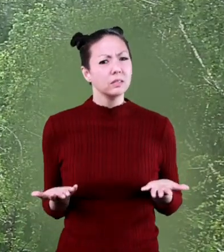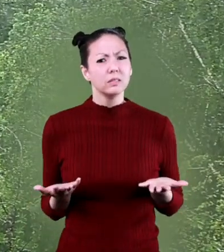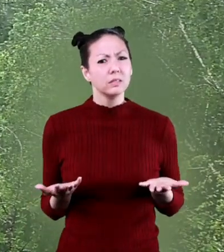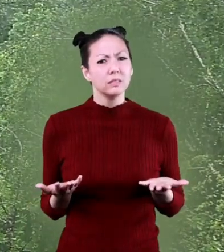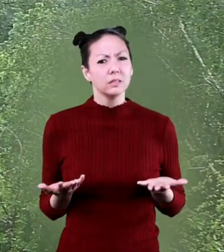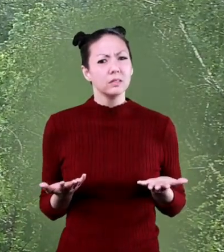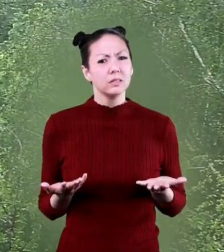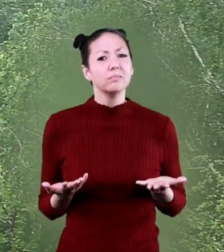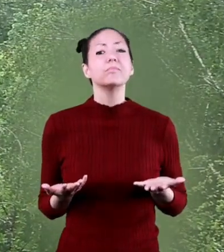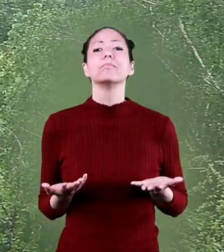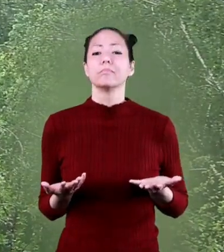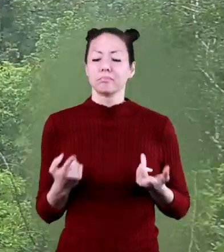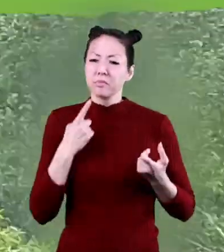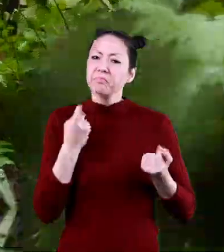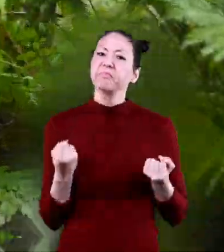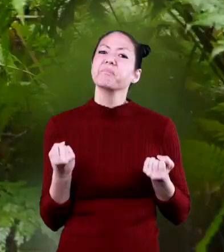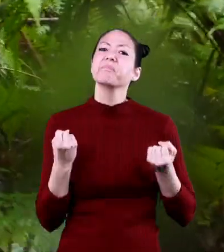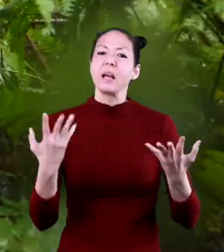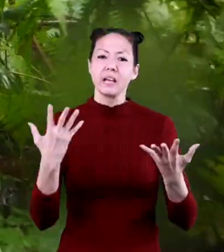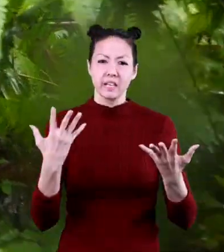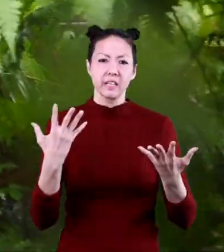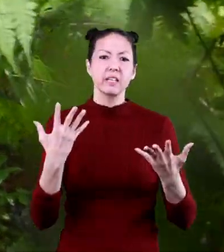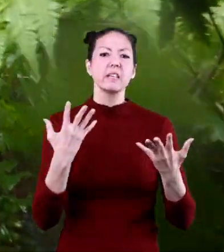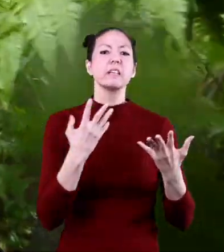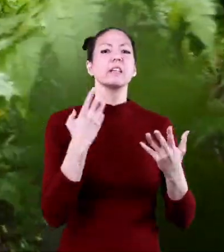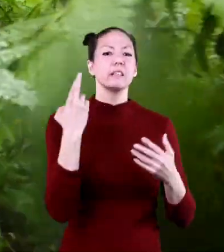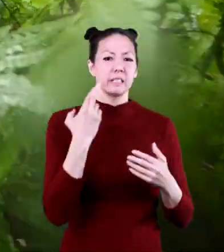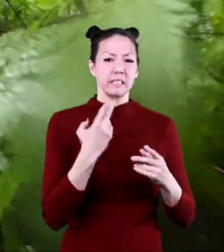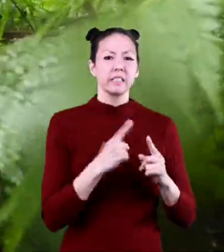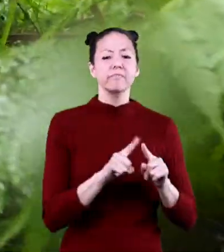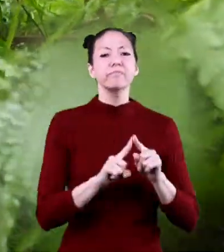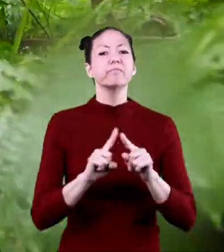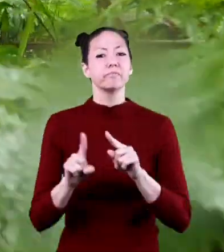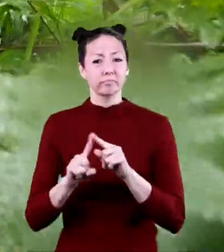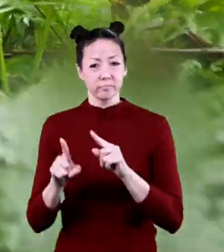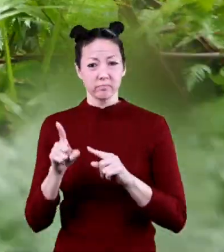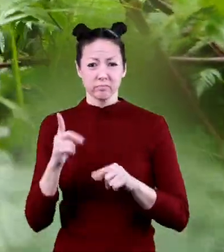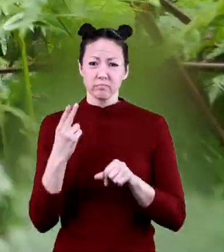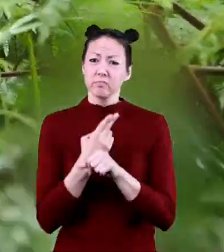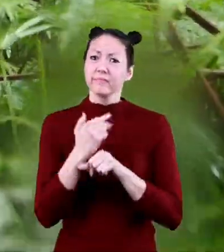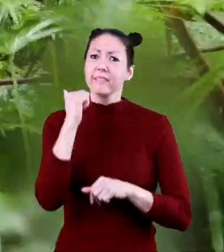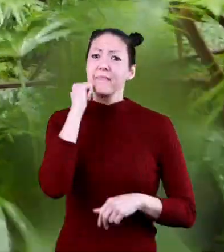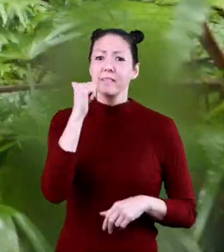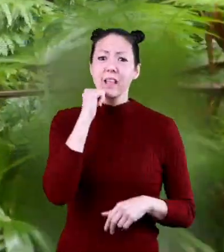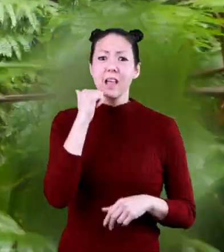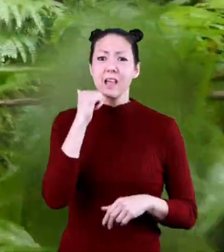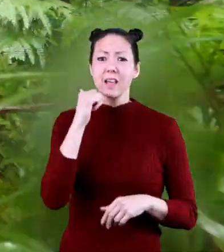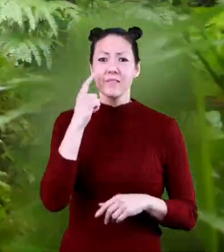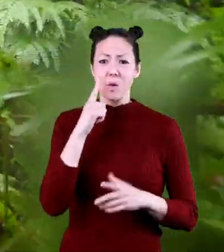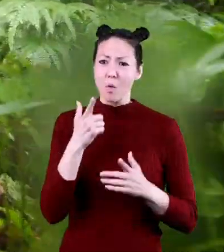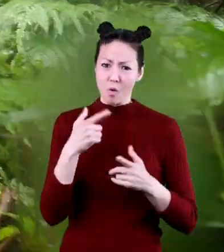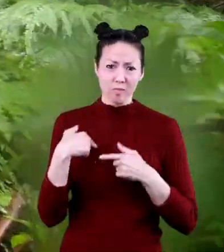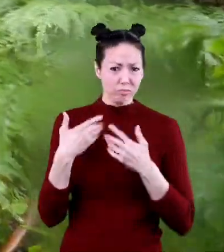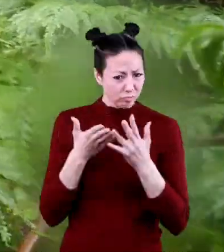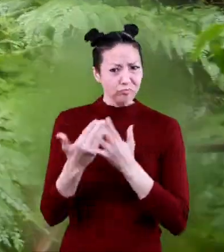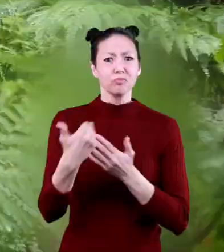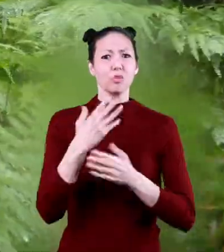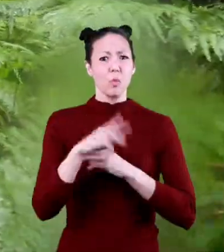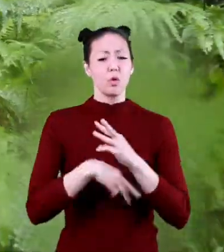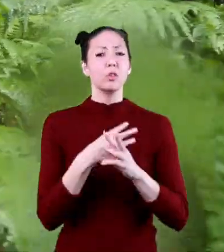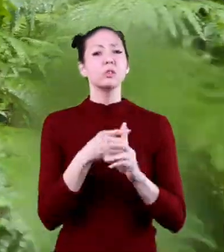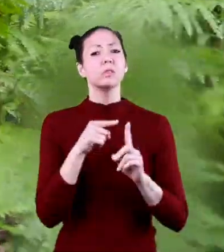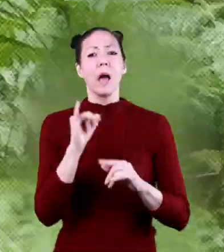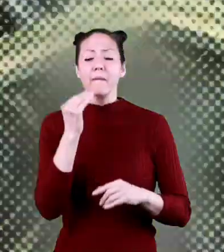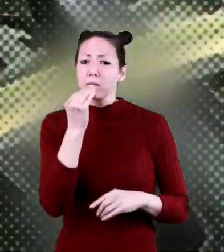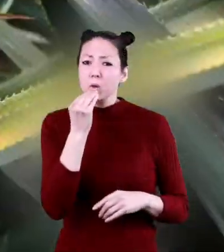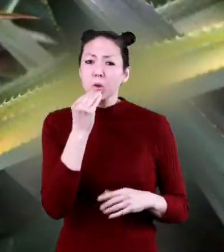important? There are many things that come from rainforests that are used every day throughout the